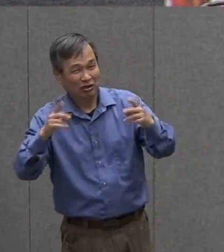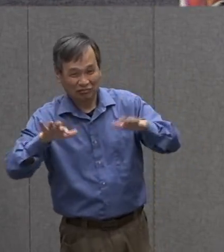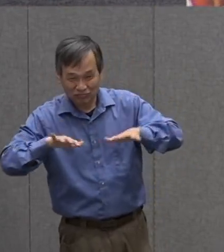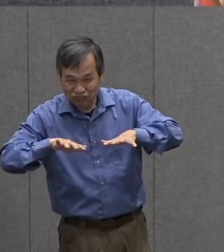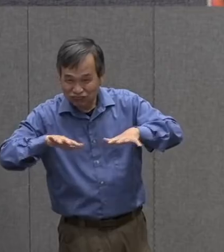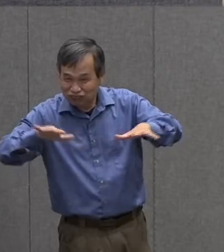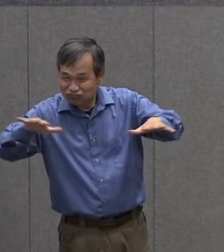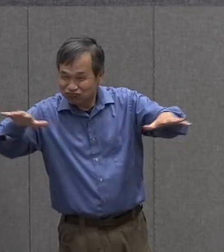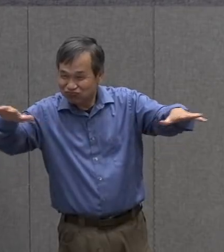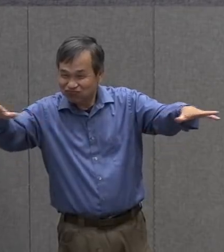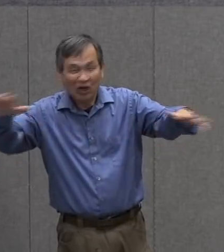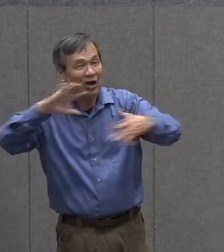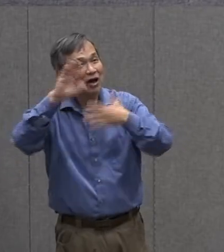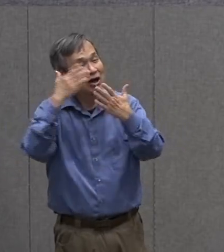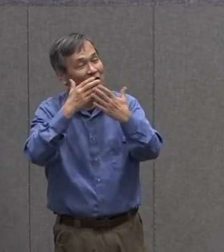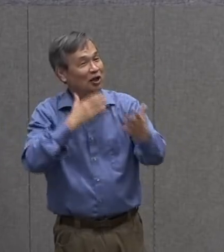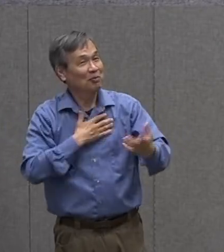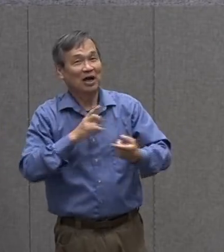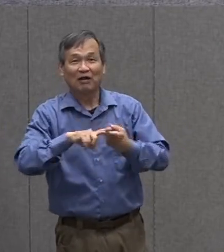my friends.